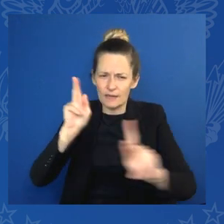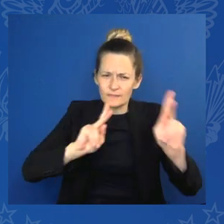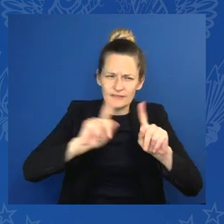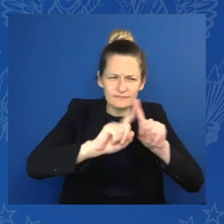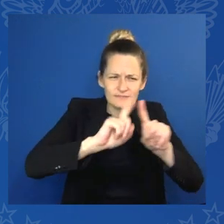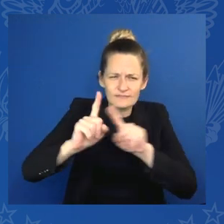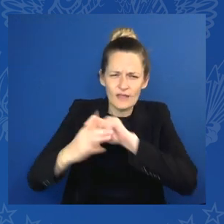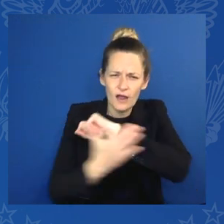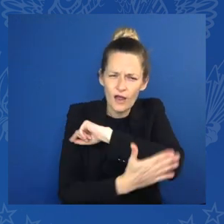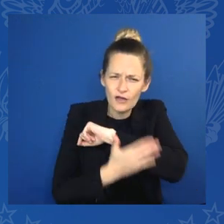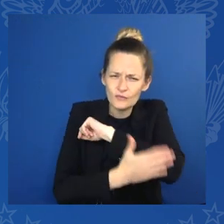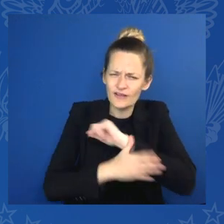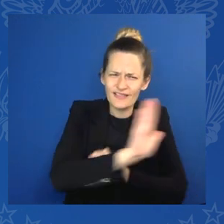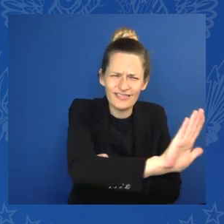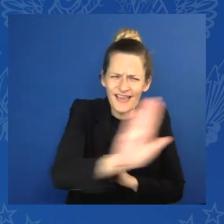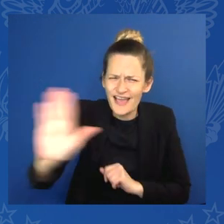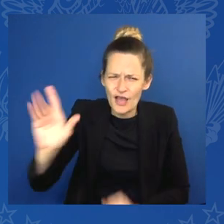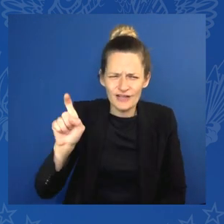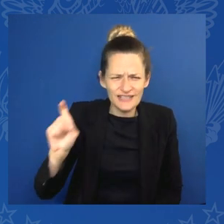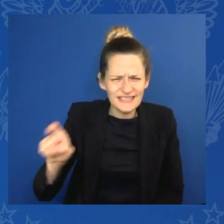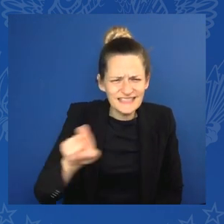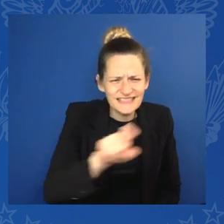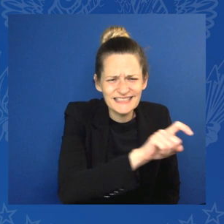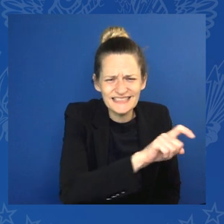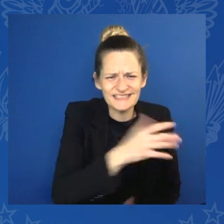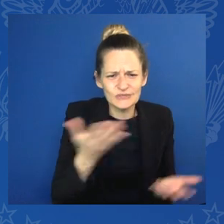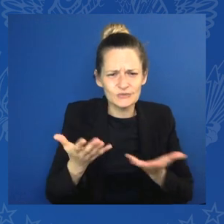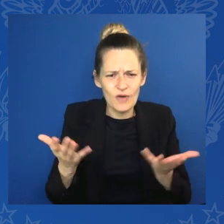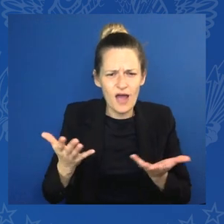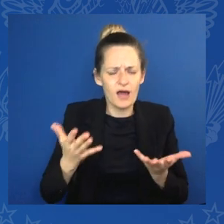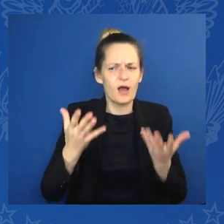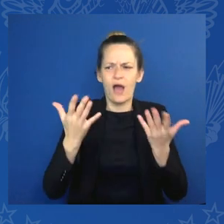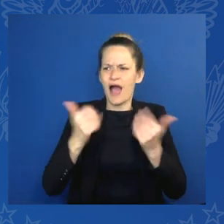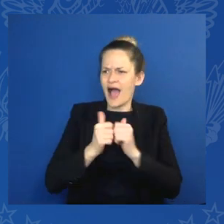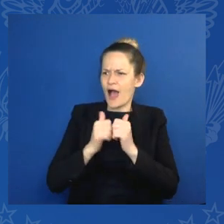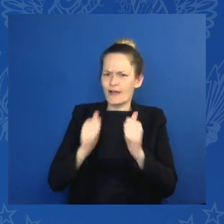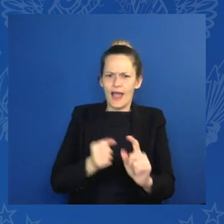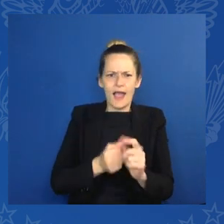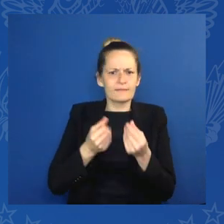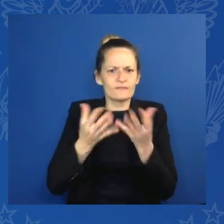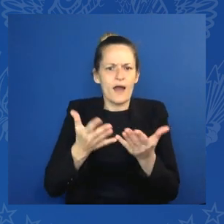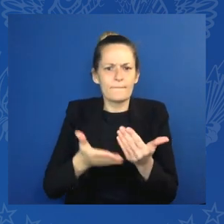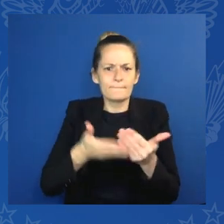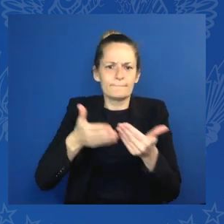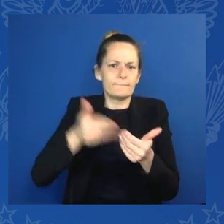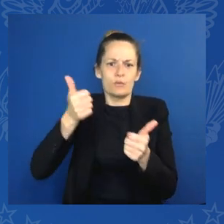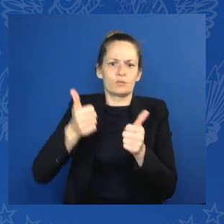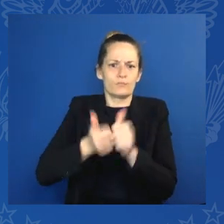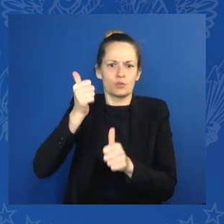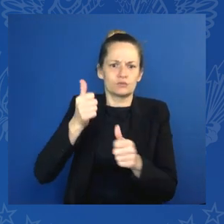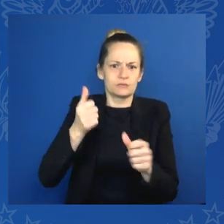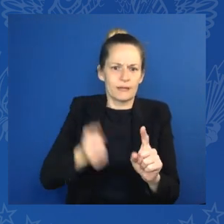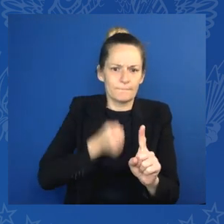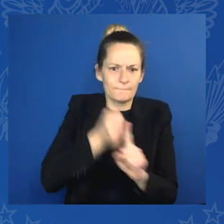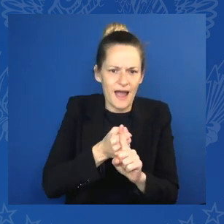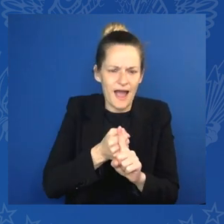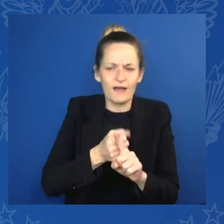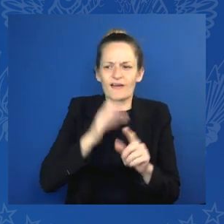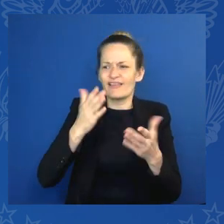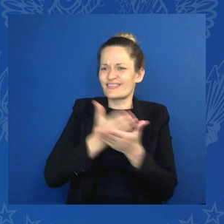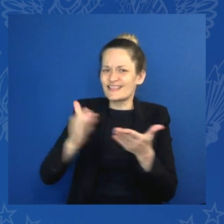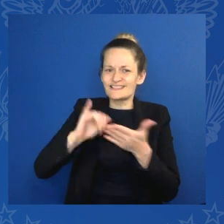deliver the biggest impact. We already have many great examples to share. Some of them have already been named.